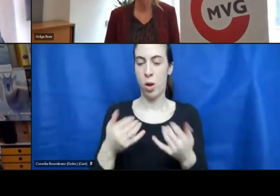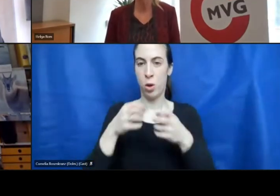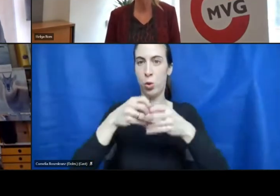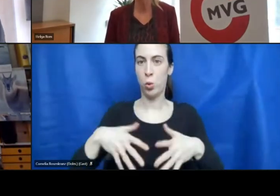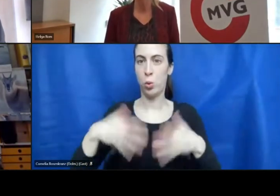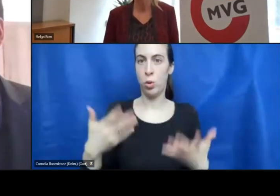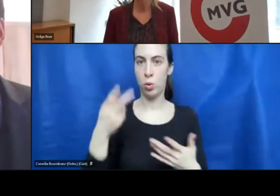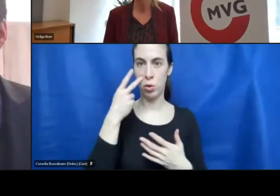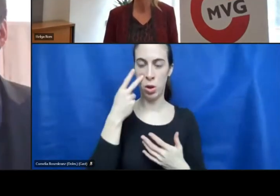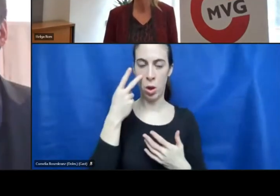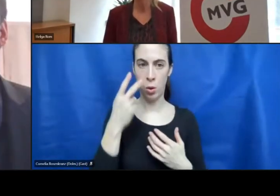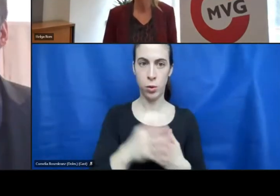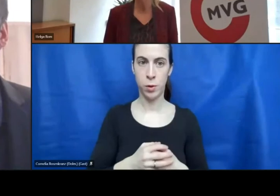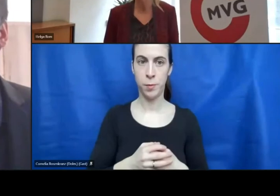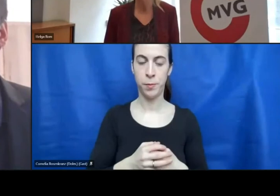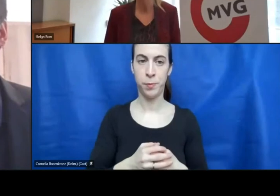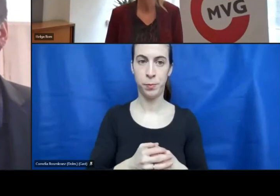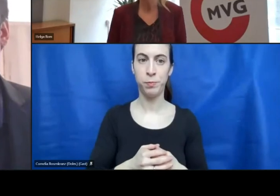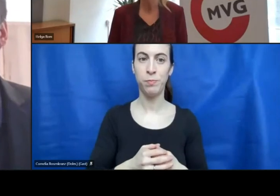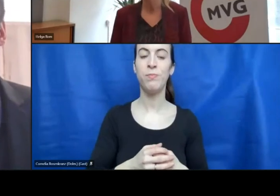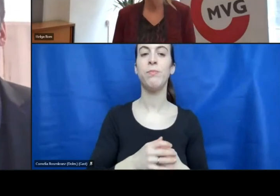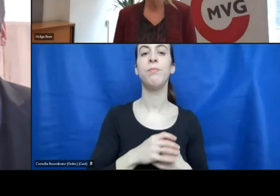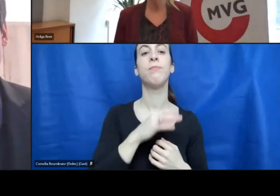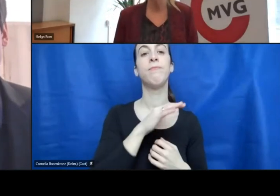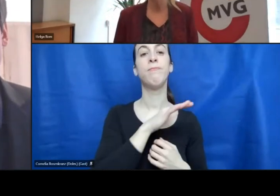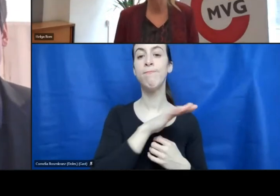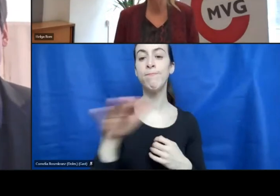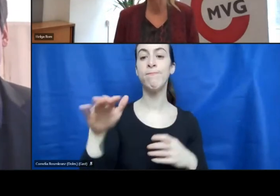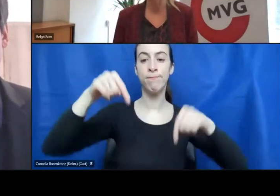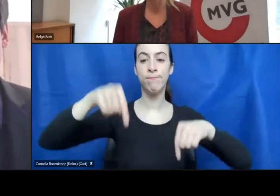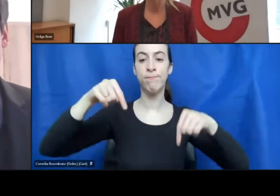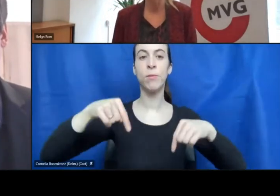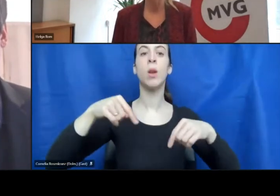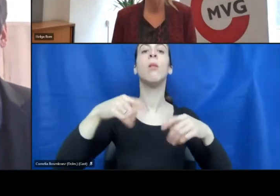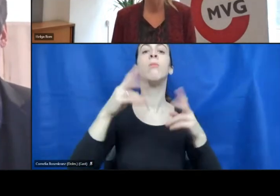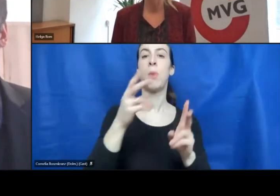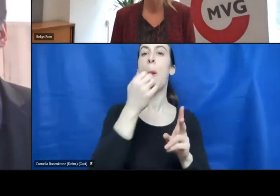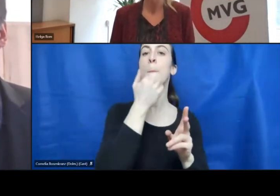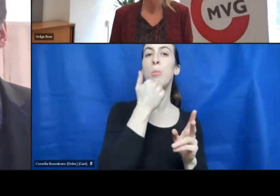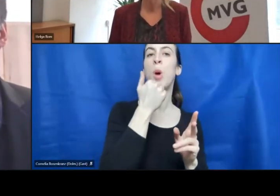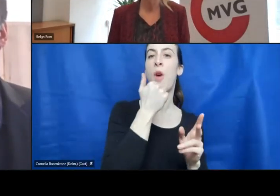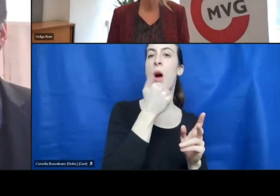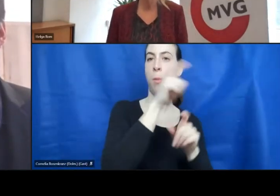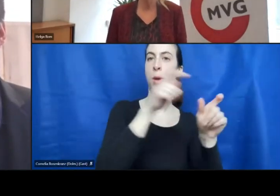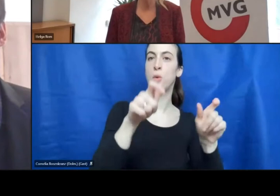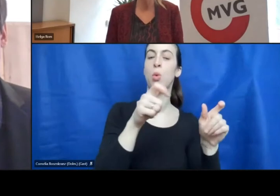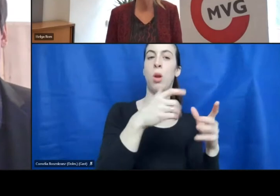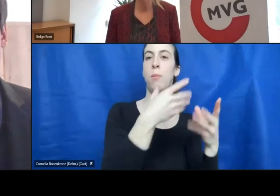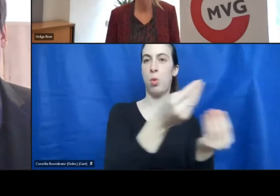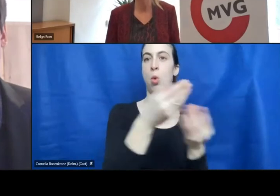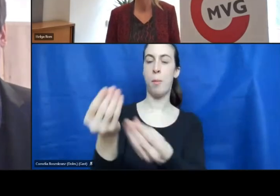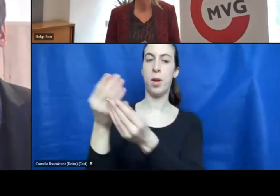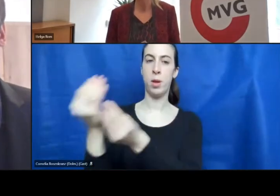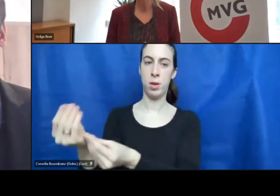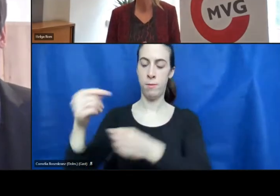of the monopoly except of the trade was given into private hands. The Republic of